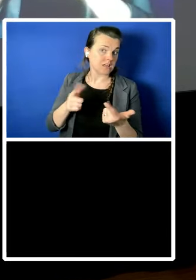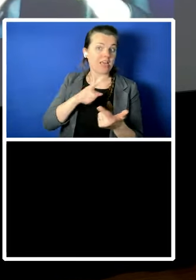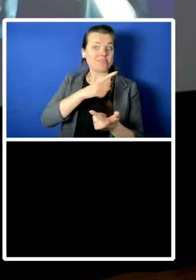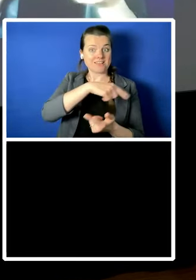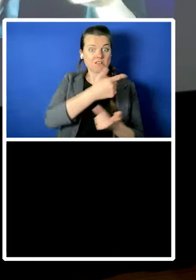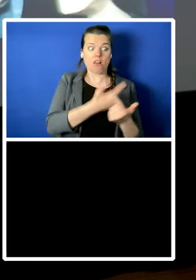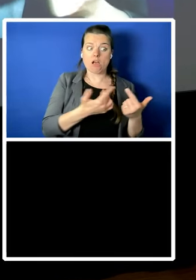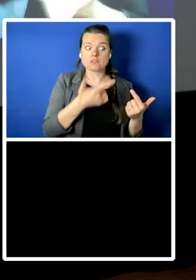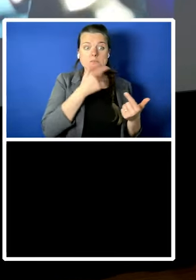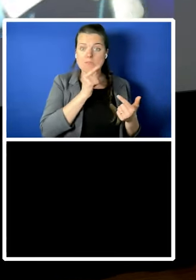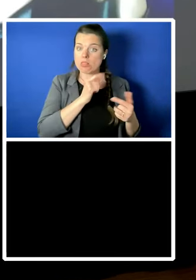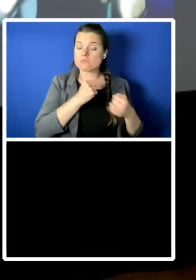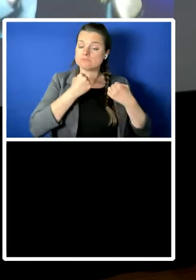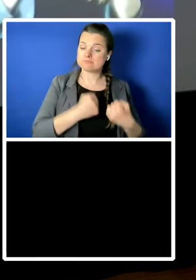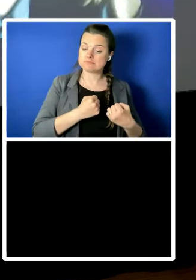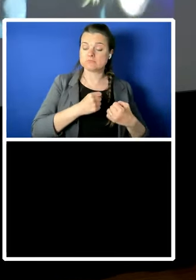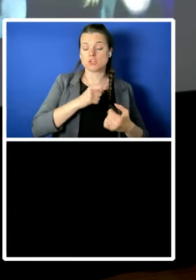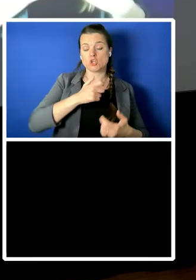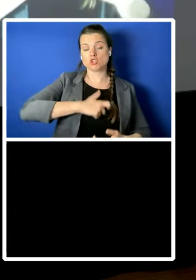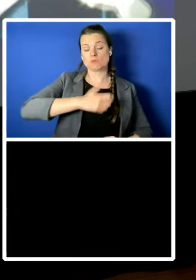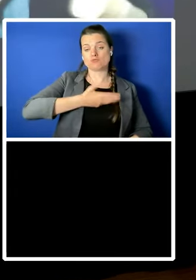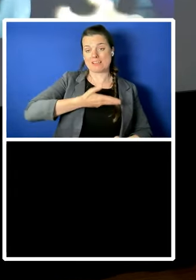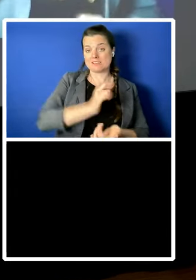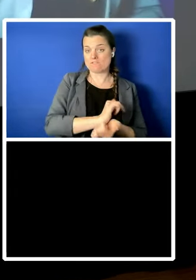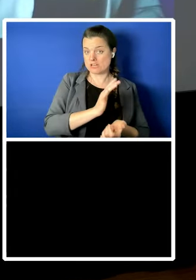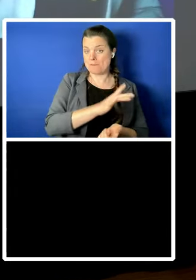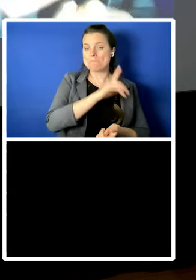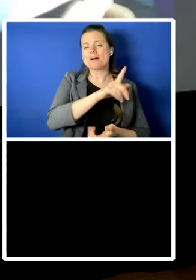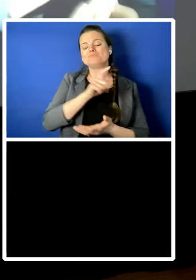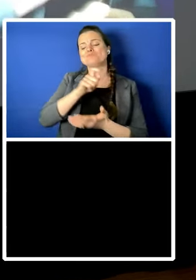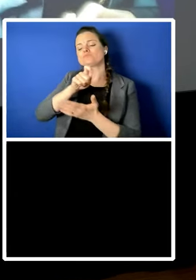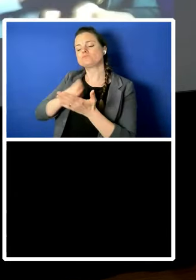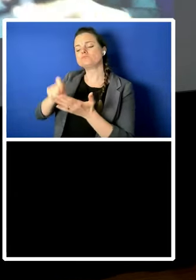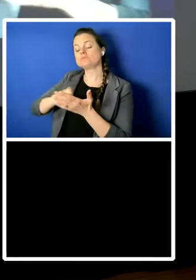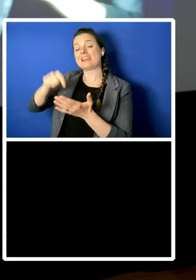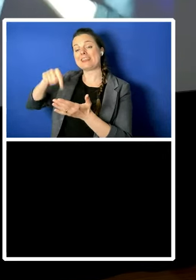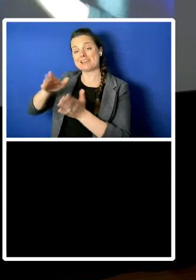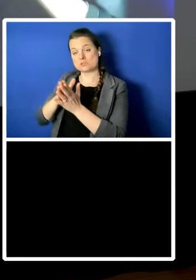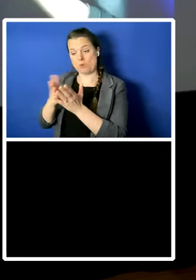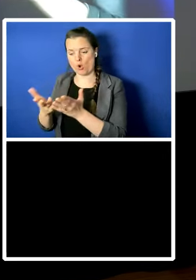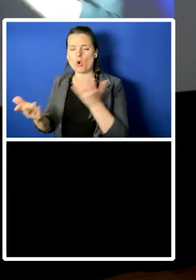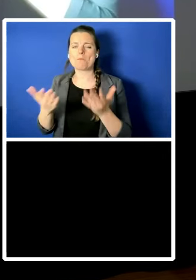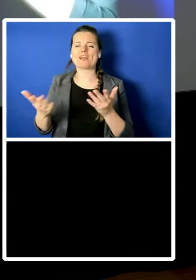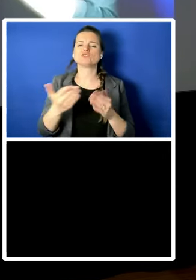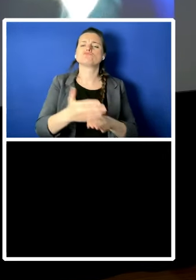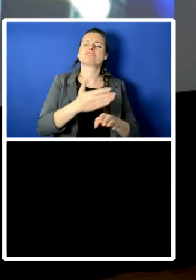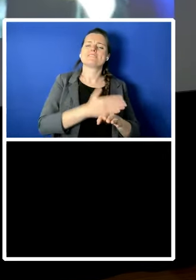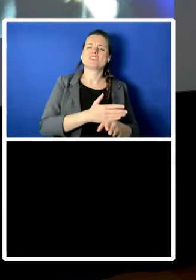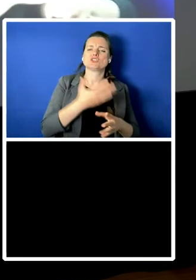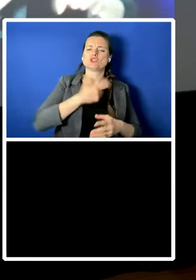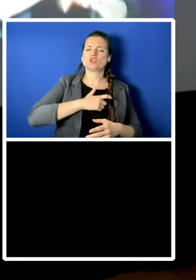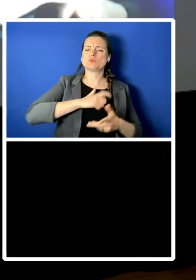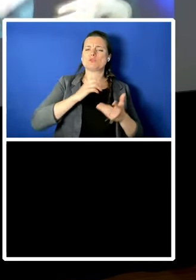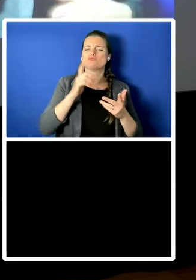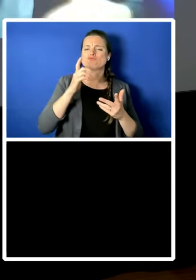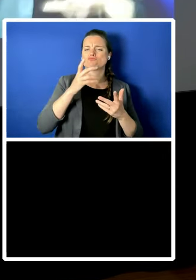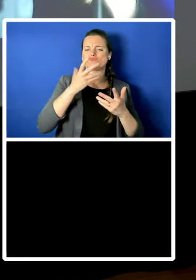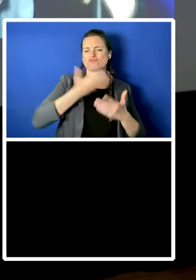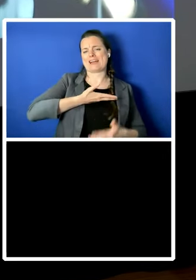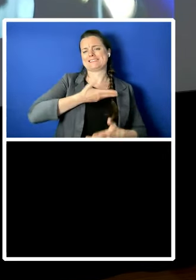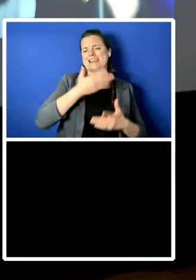to me of writing this book as opposed to previous my previous human rights education is seeing the explosion